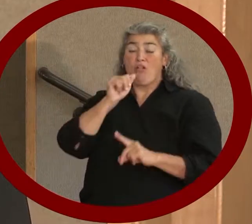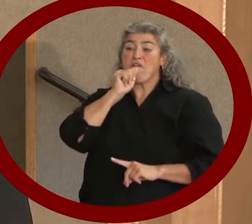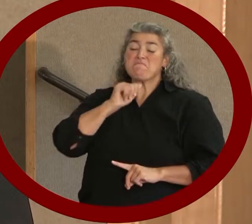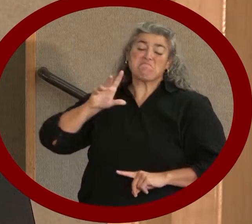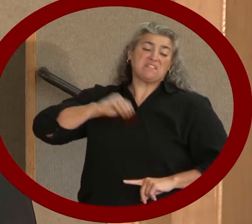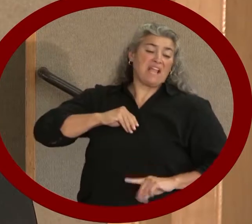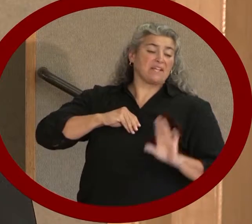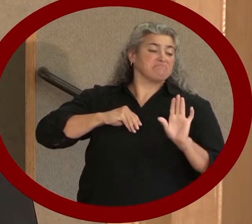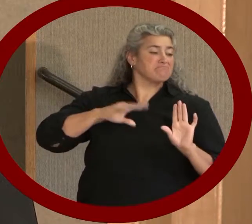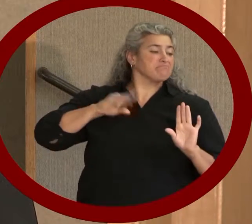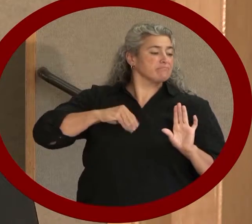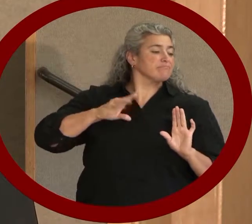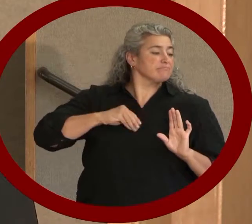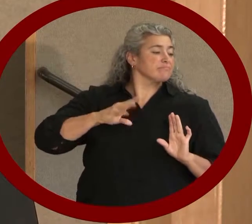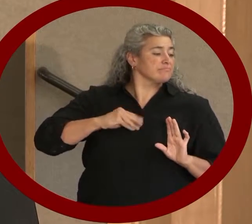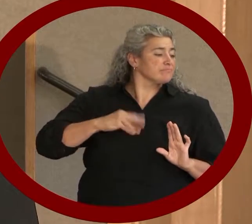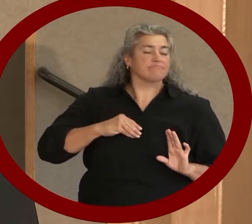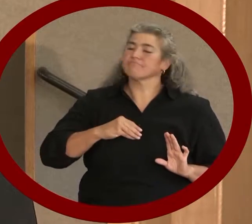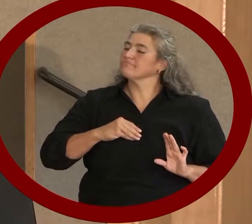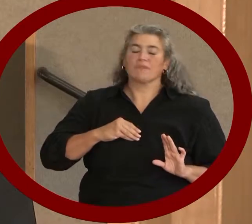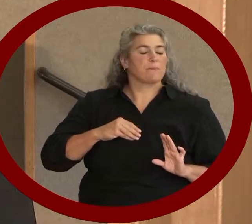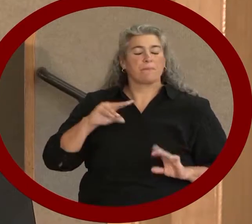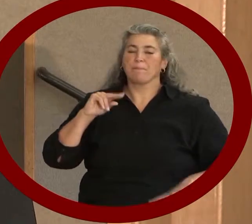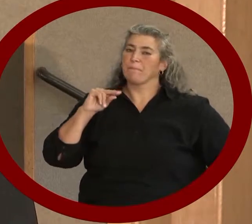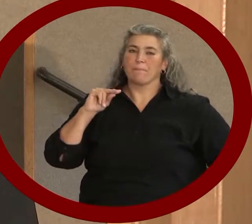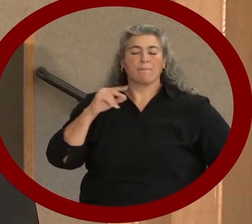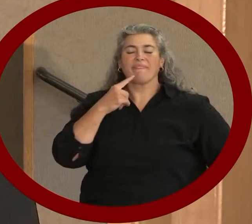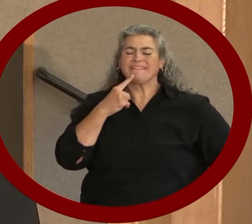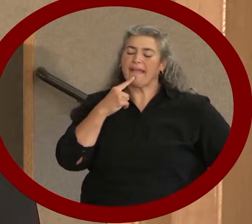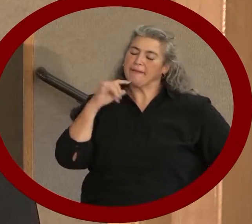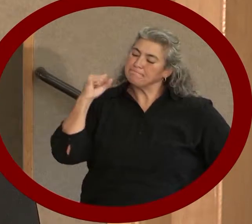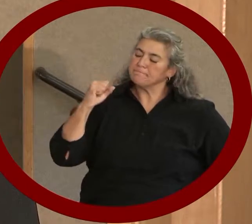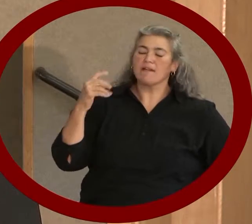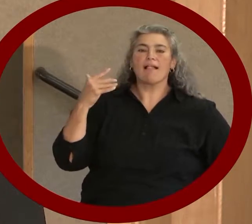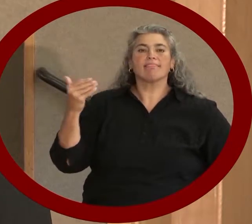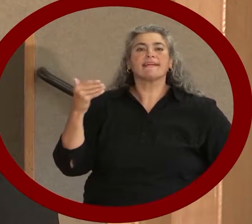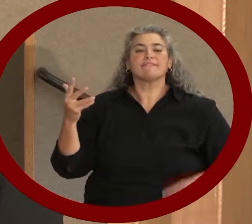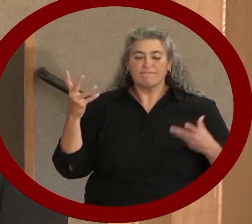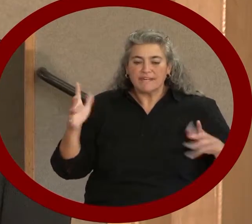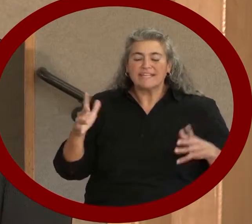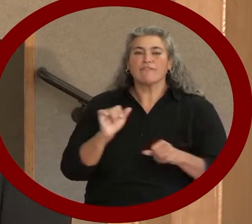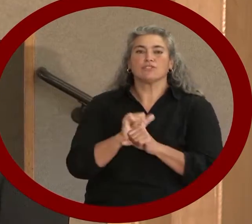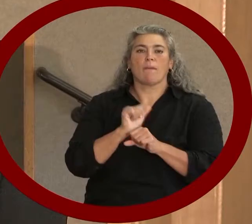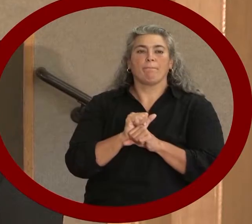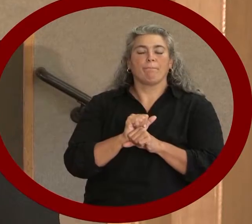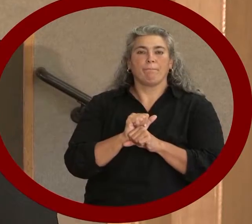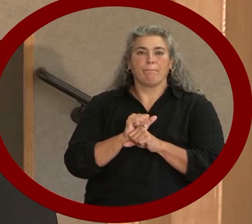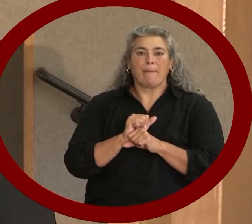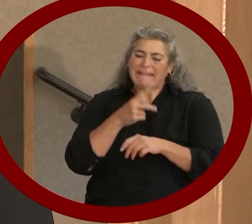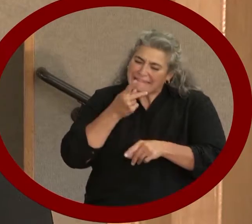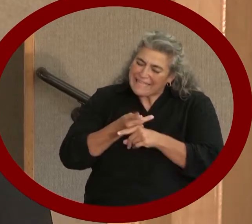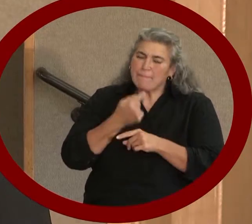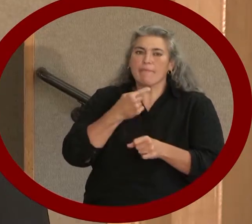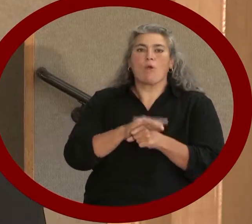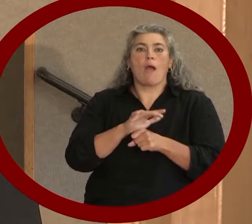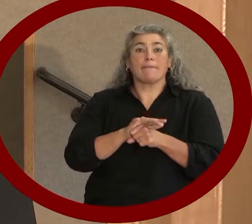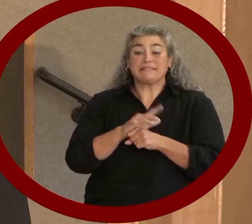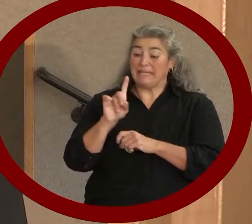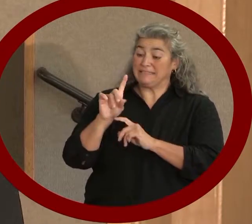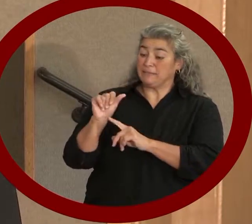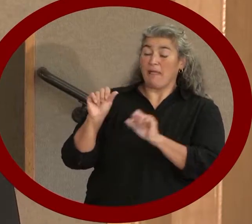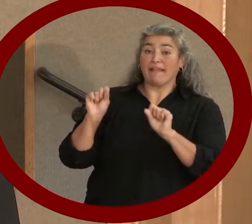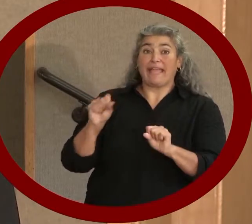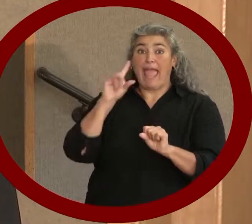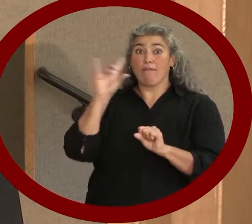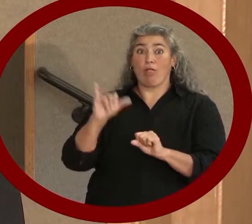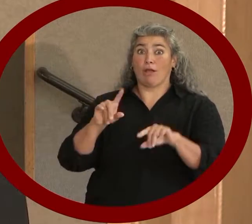we've come. Instead, they say, let's finish the job. Let's keep the promise. Each of them know that a disability can take many